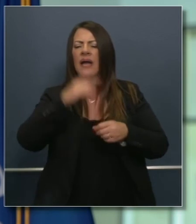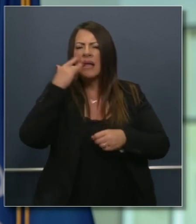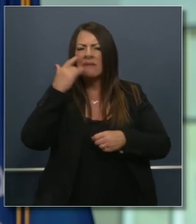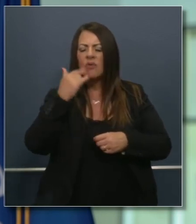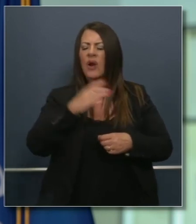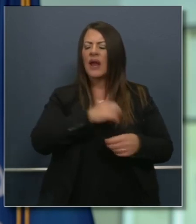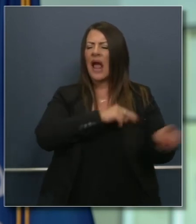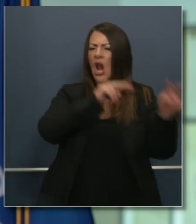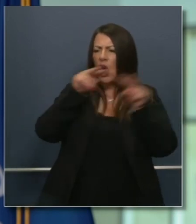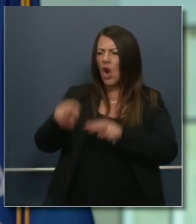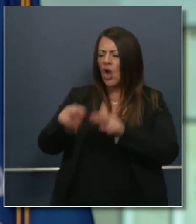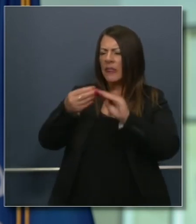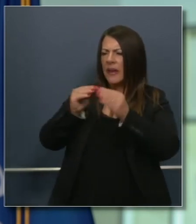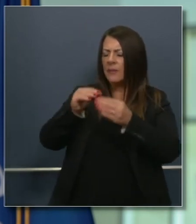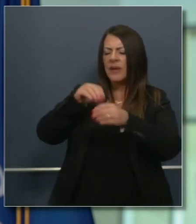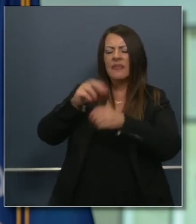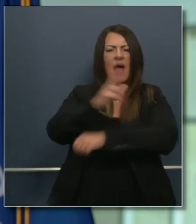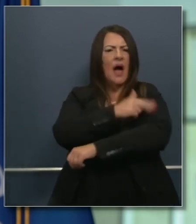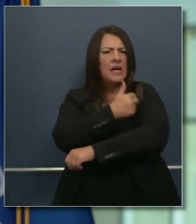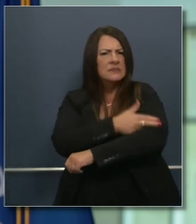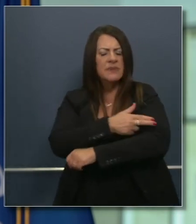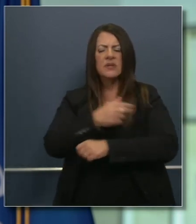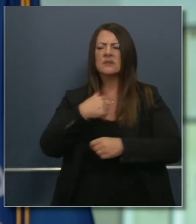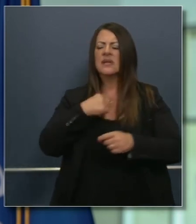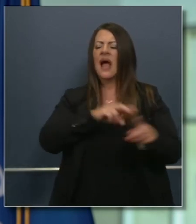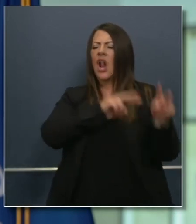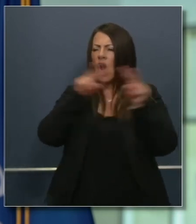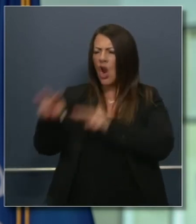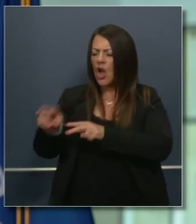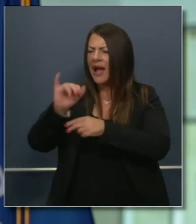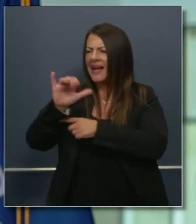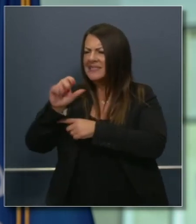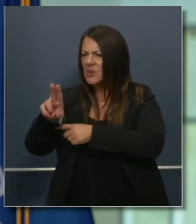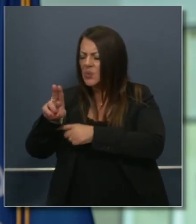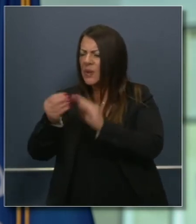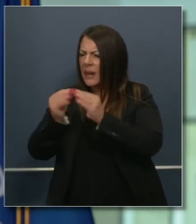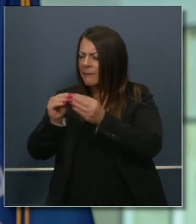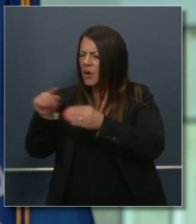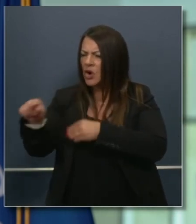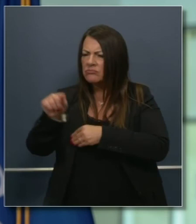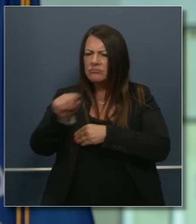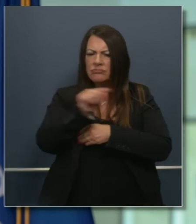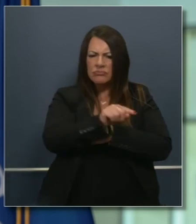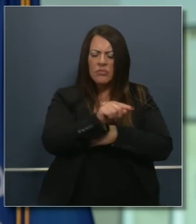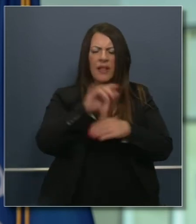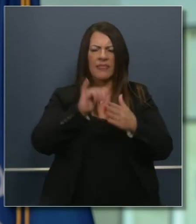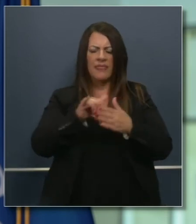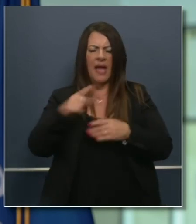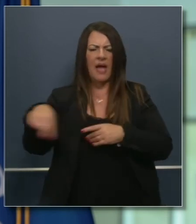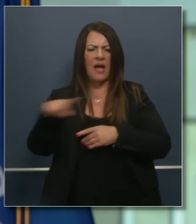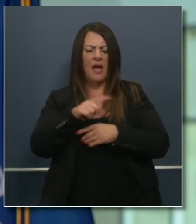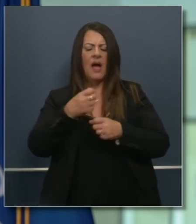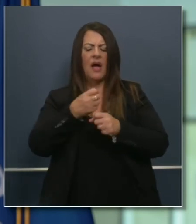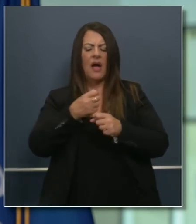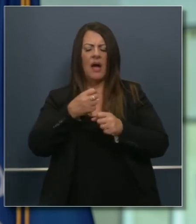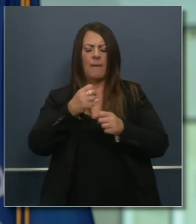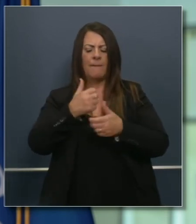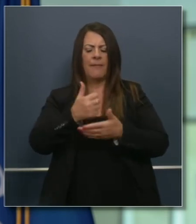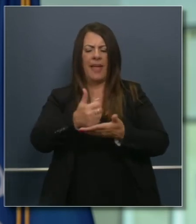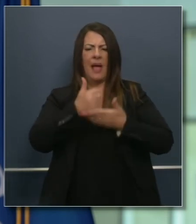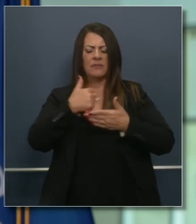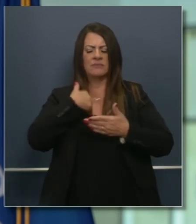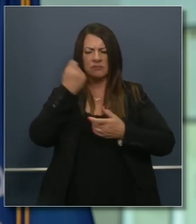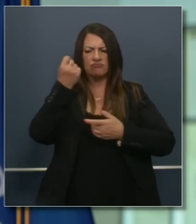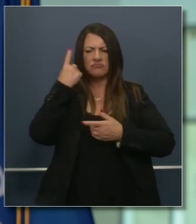hospitals is foundational. What's happening in the ICUs is foundational. Obviously, that leads to concerns and obvious issues